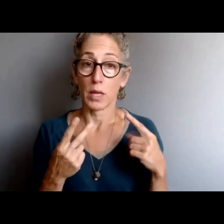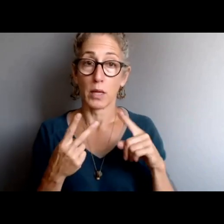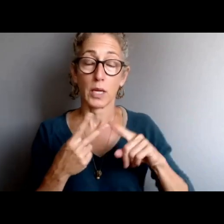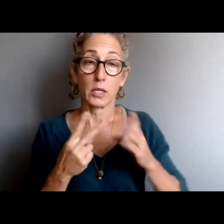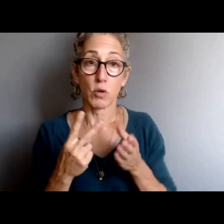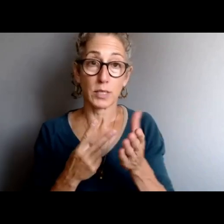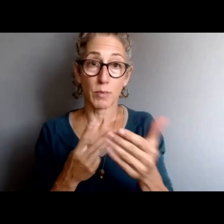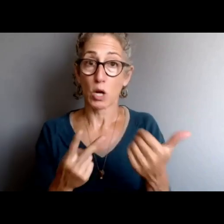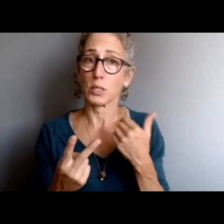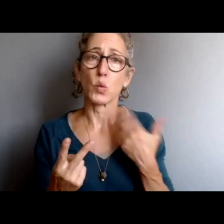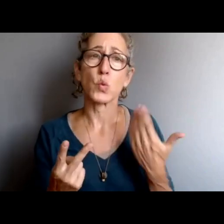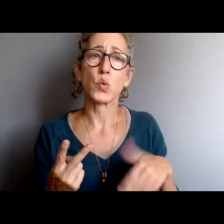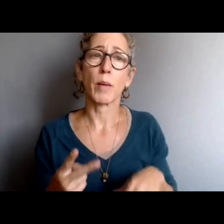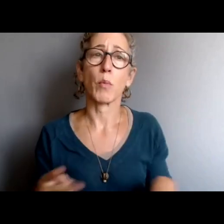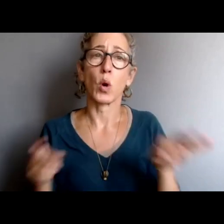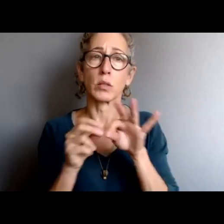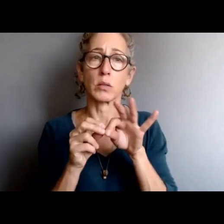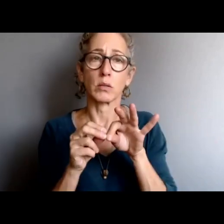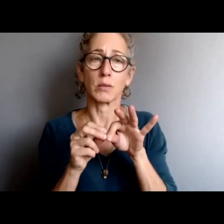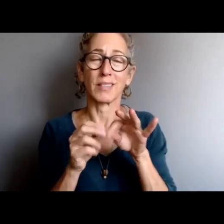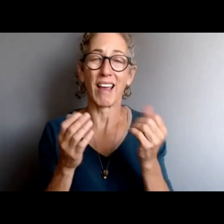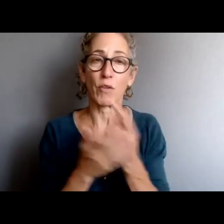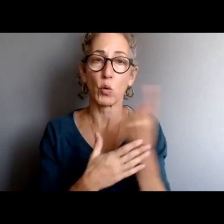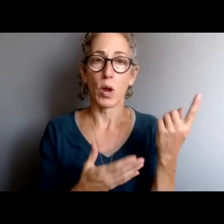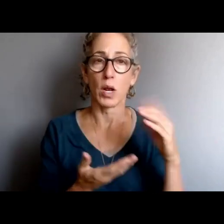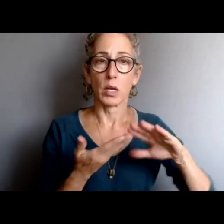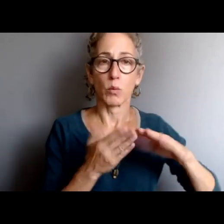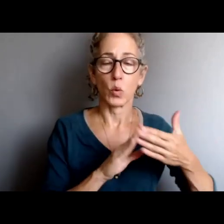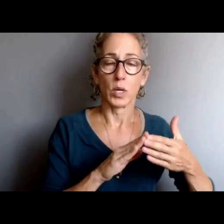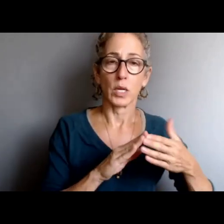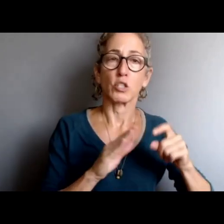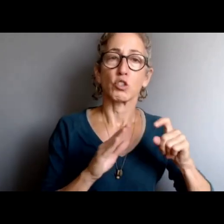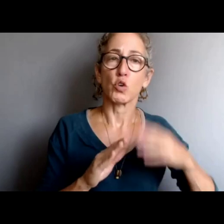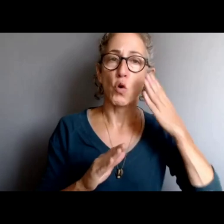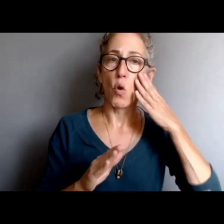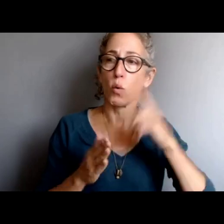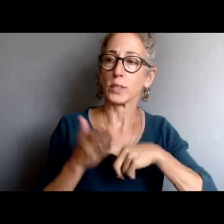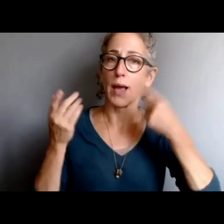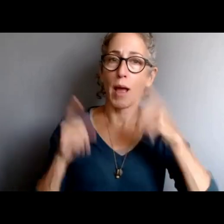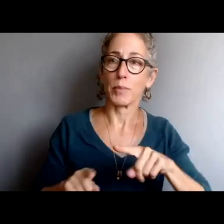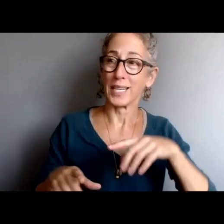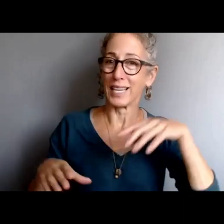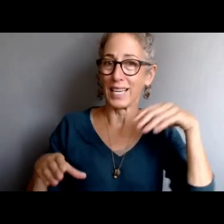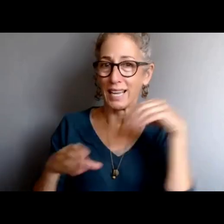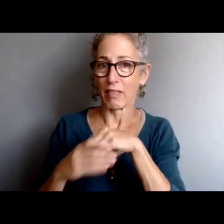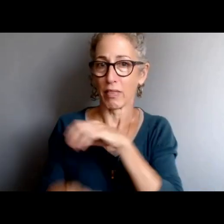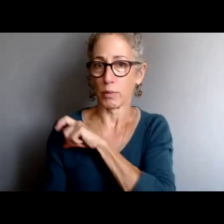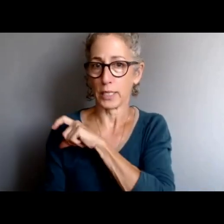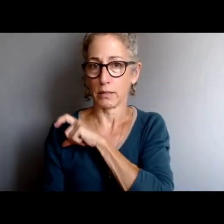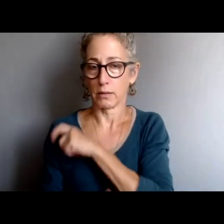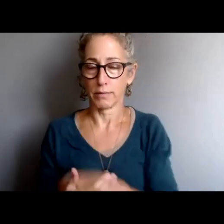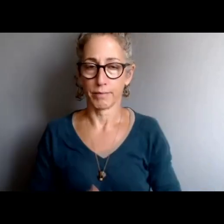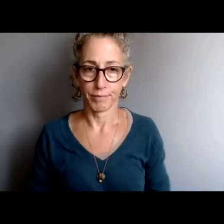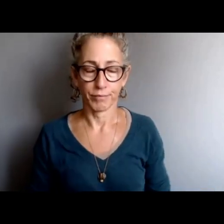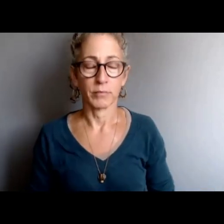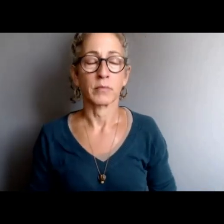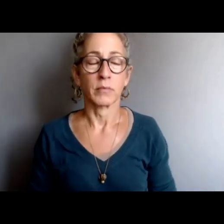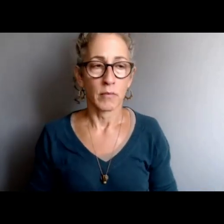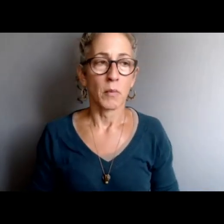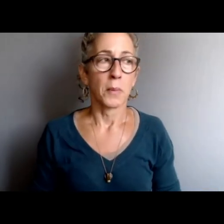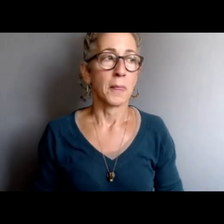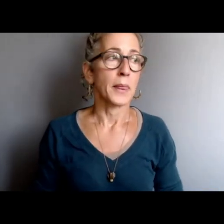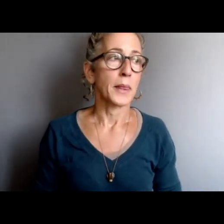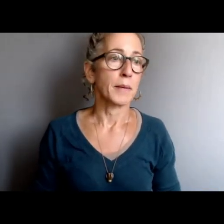know what is going on at CPD in regards to accountability for acts of misconduct. So